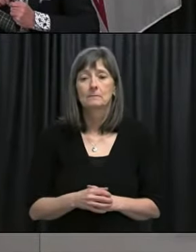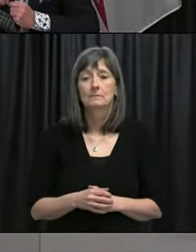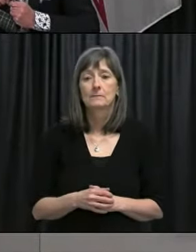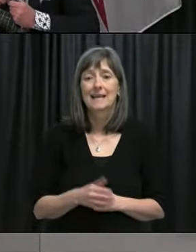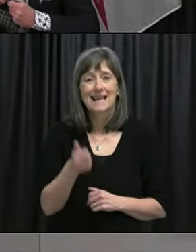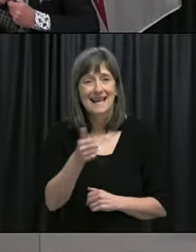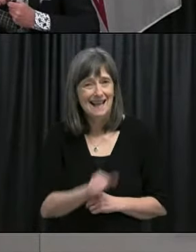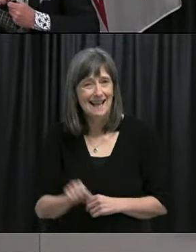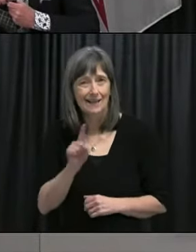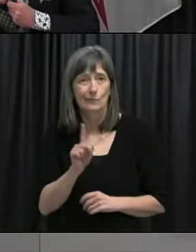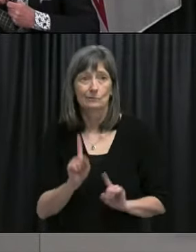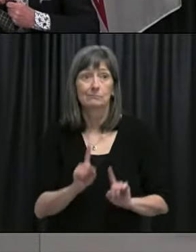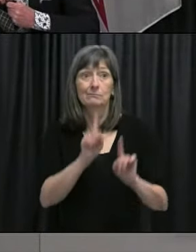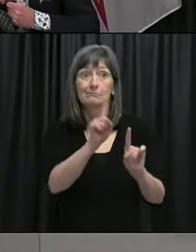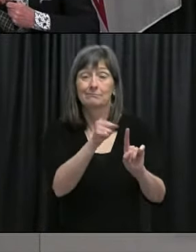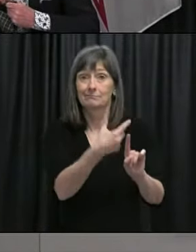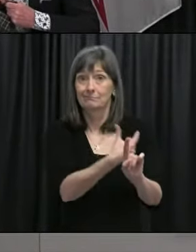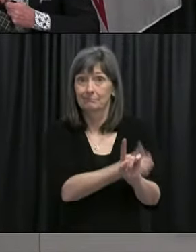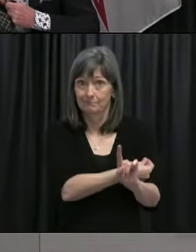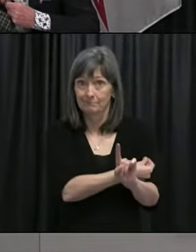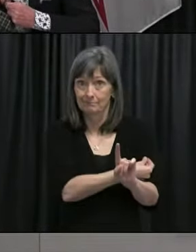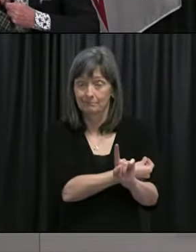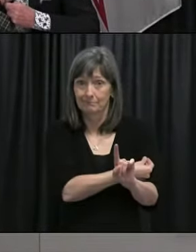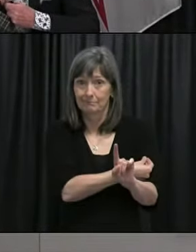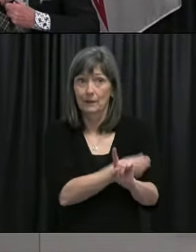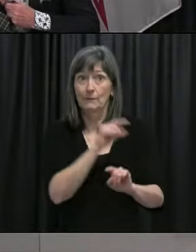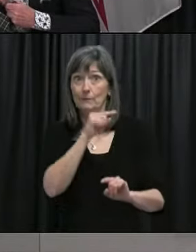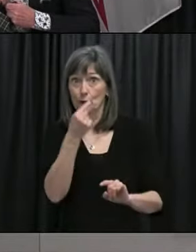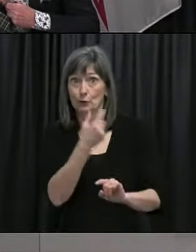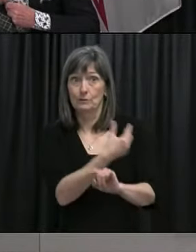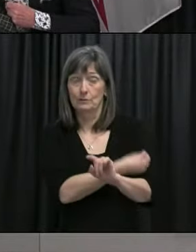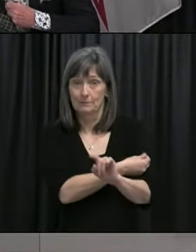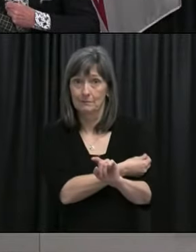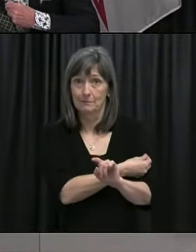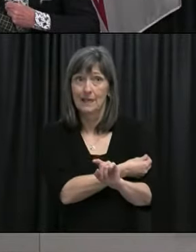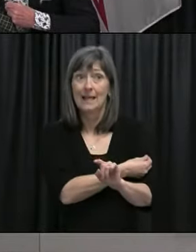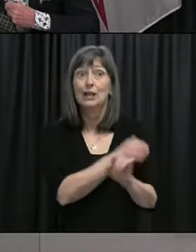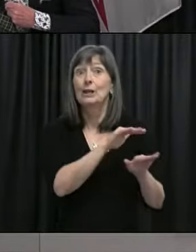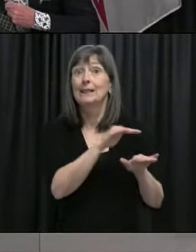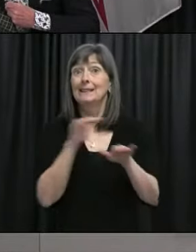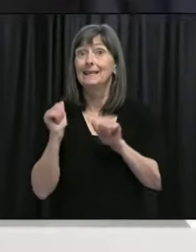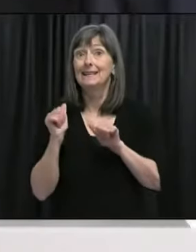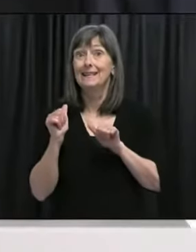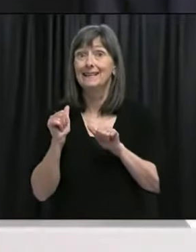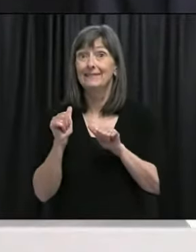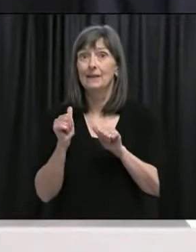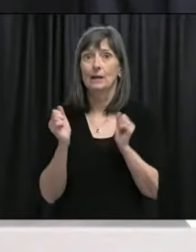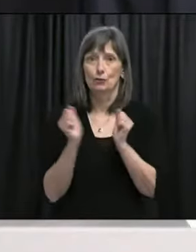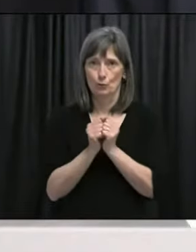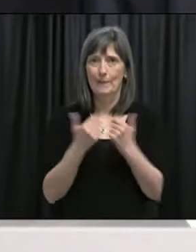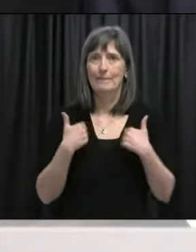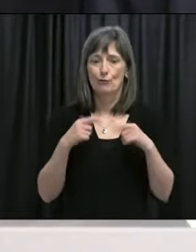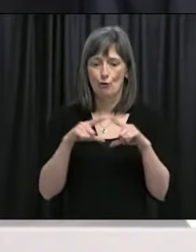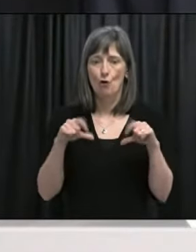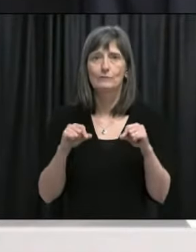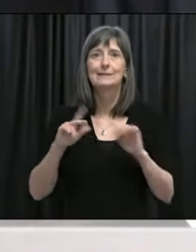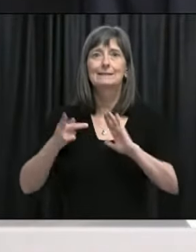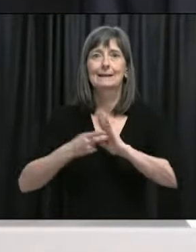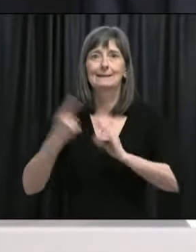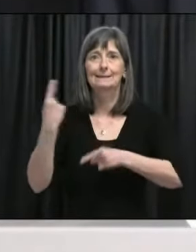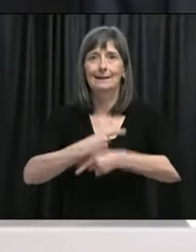who goes to a vaccination clinic to get their shot one goes away with a card with a date and time for shot two.